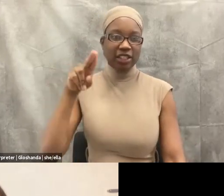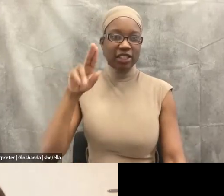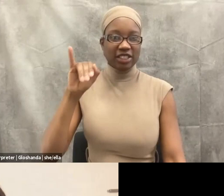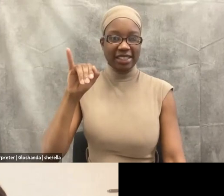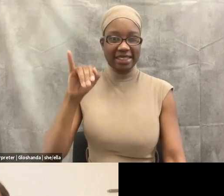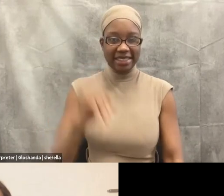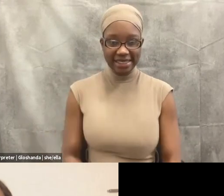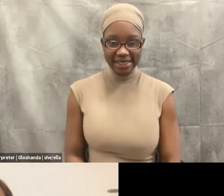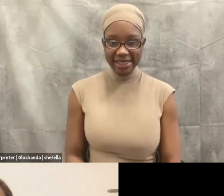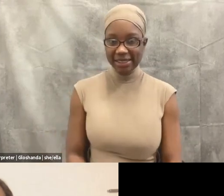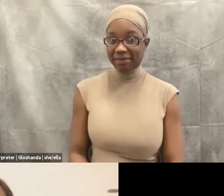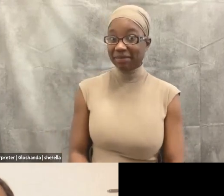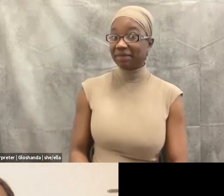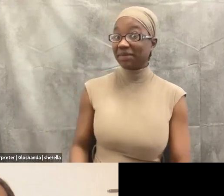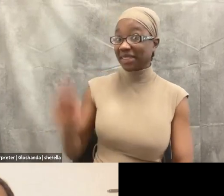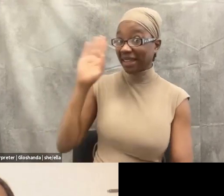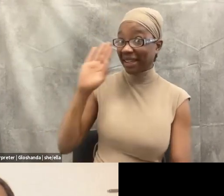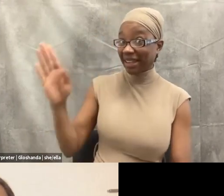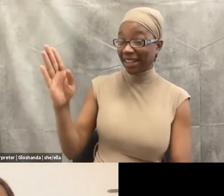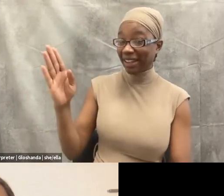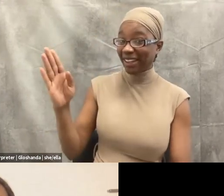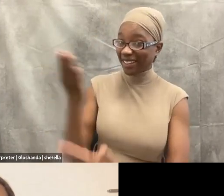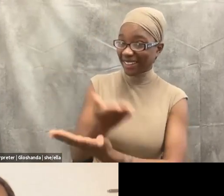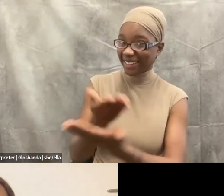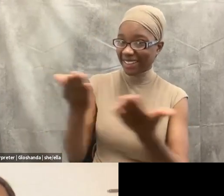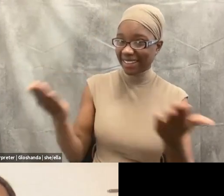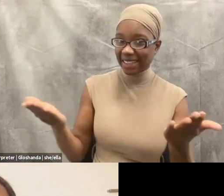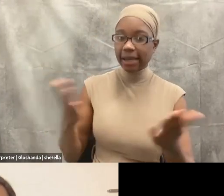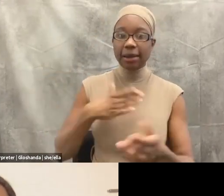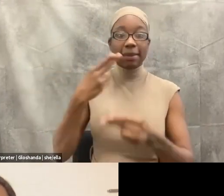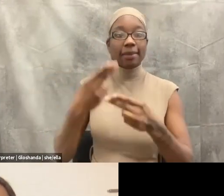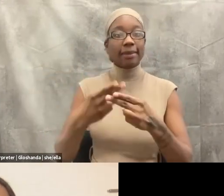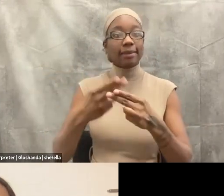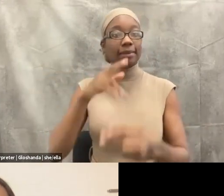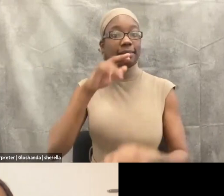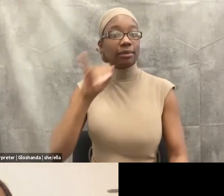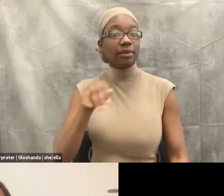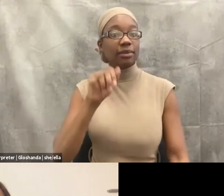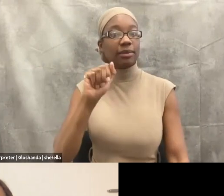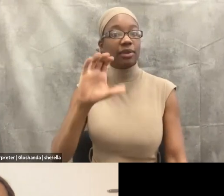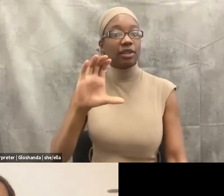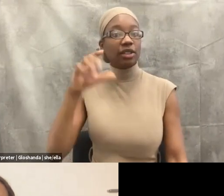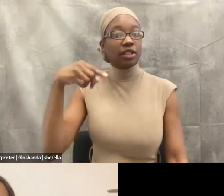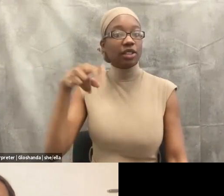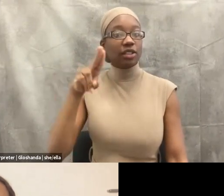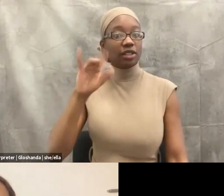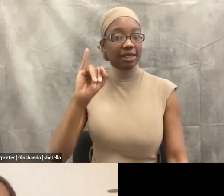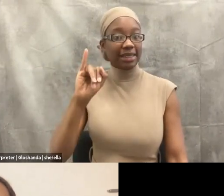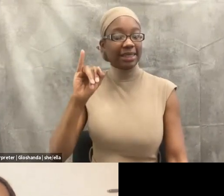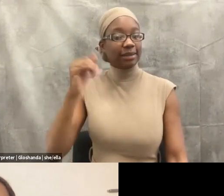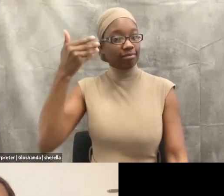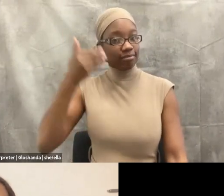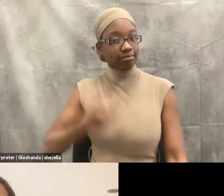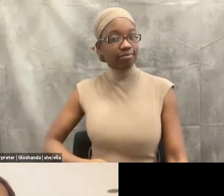Hello, greetings, all. So my name is Jackie. I am a Black woman